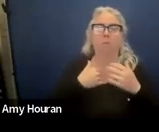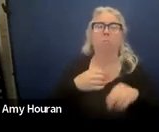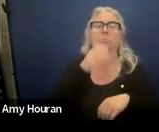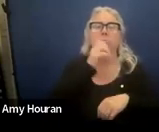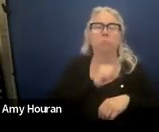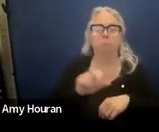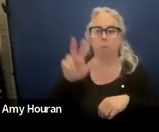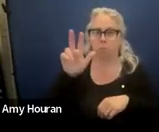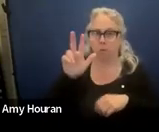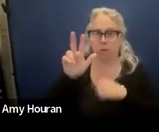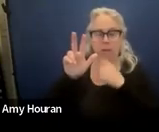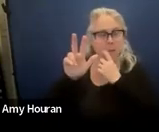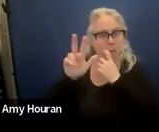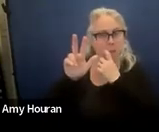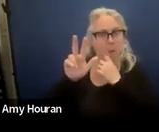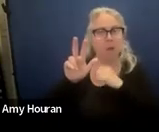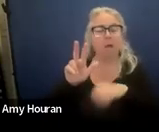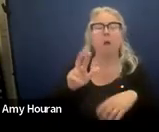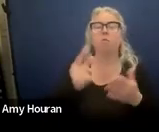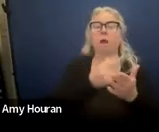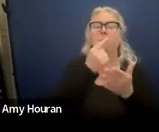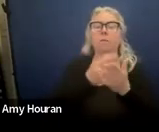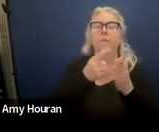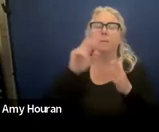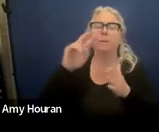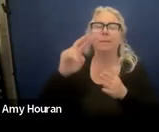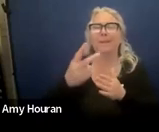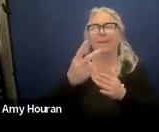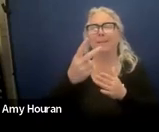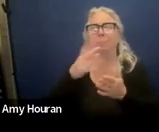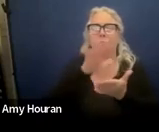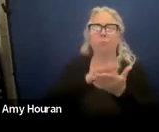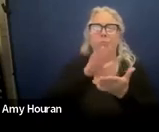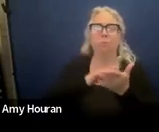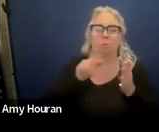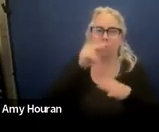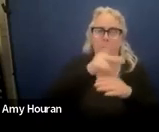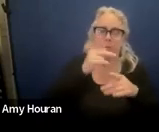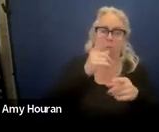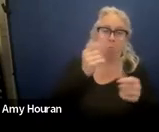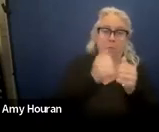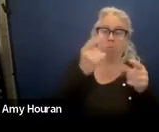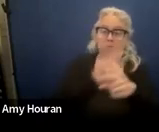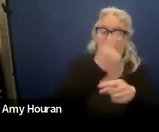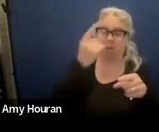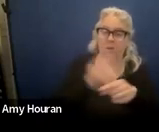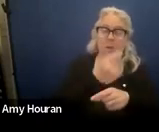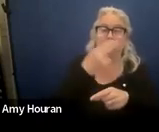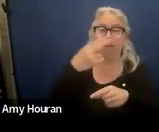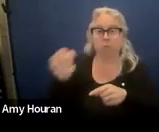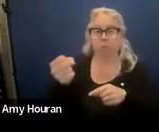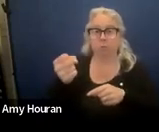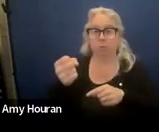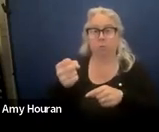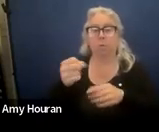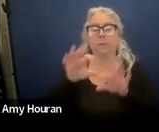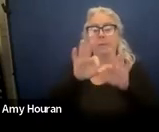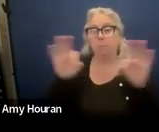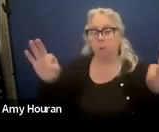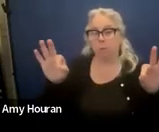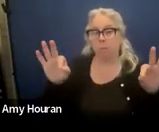has neither graduated from a secondary school program with a regular high school diploma nor reached the age of 22 years